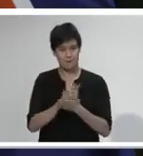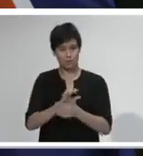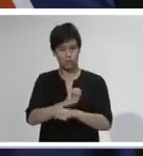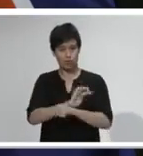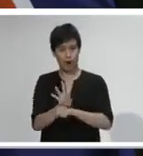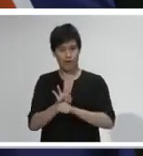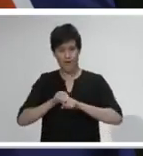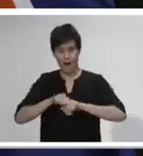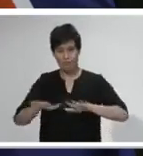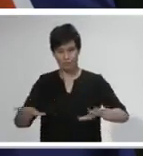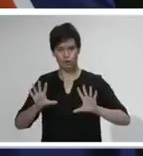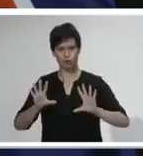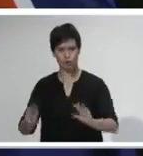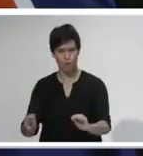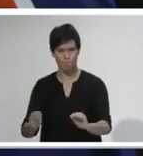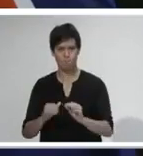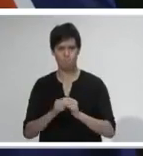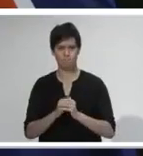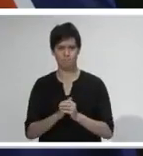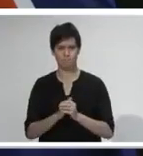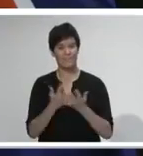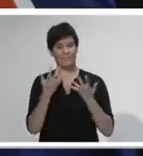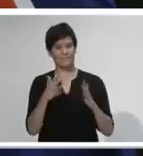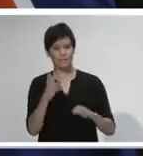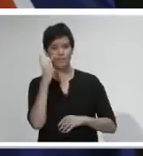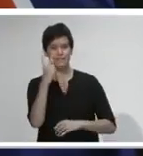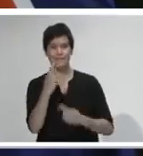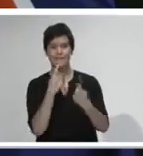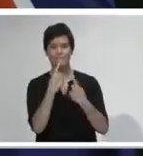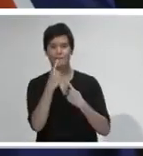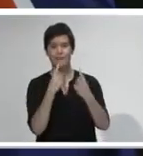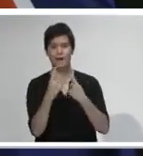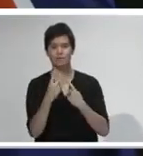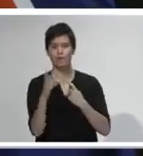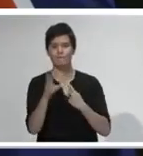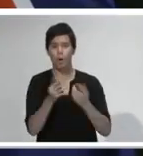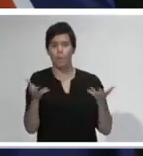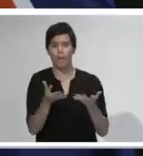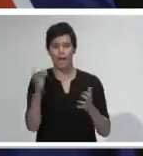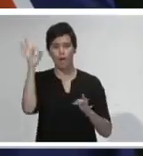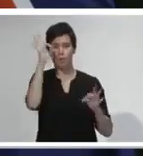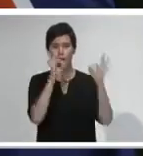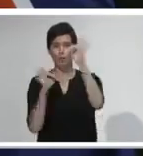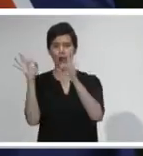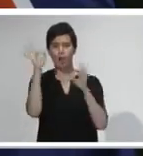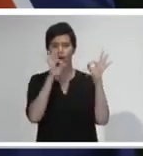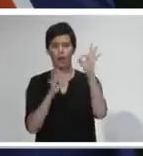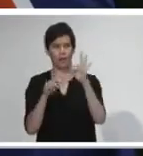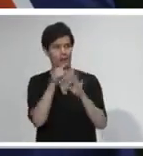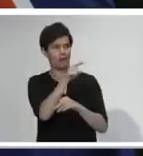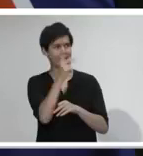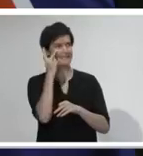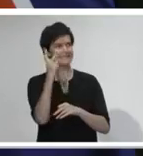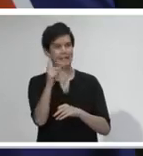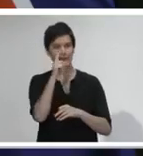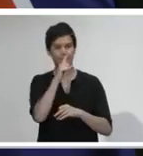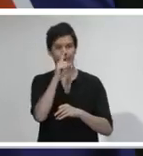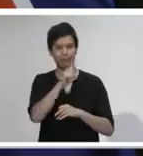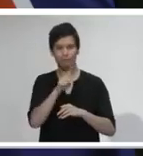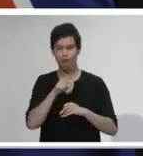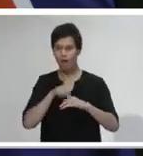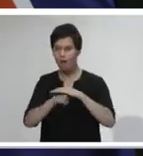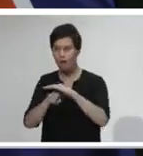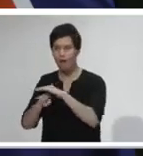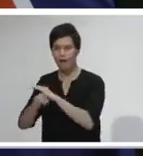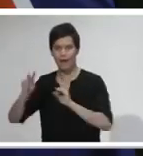from Google location tracking showing a huge drop in traffic in our cities, as well as far fewer visits to places like beaches and